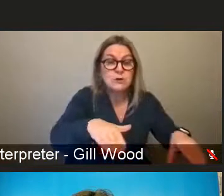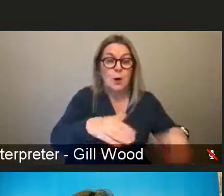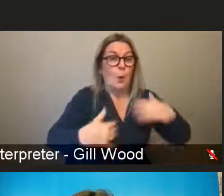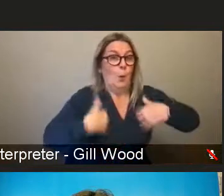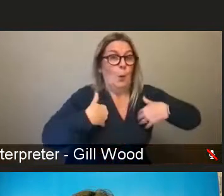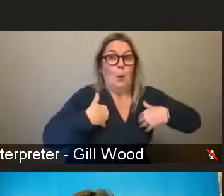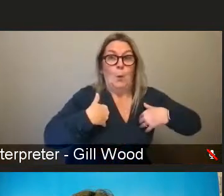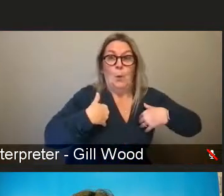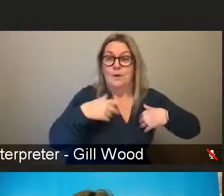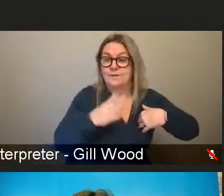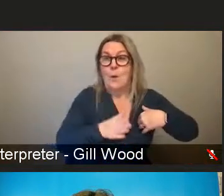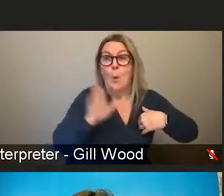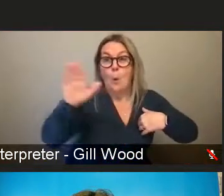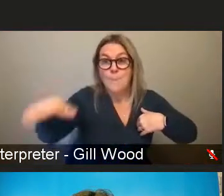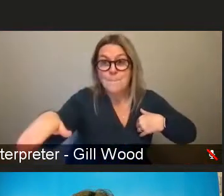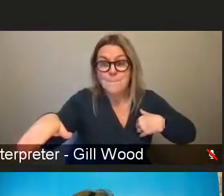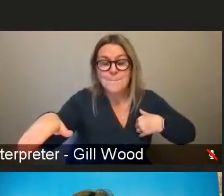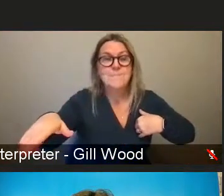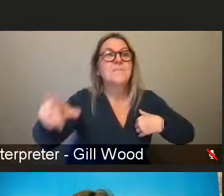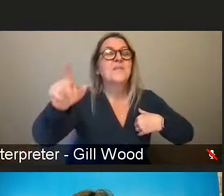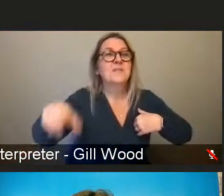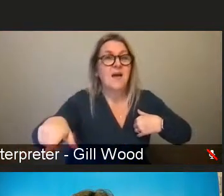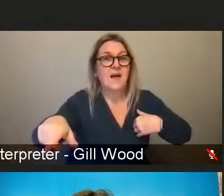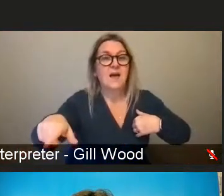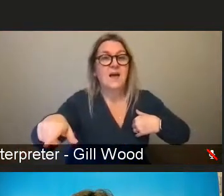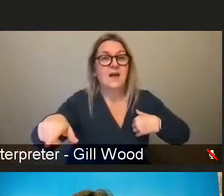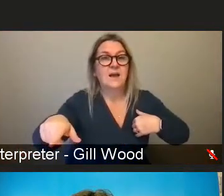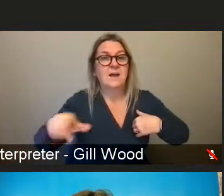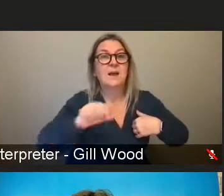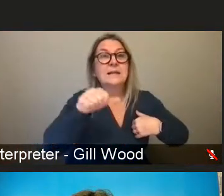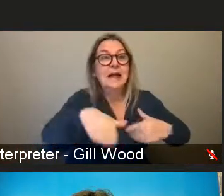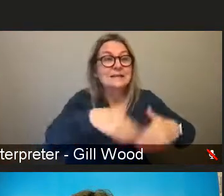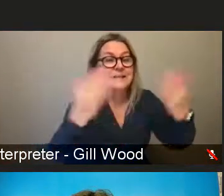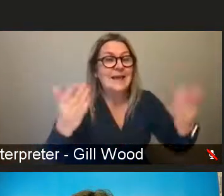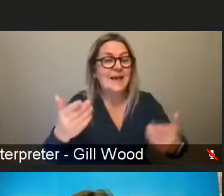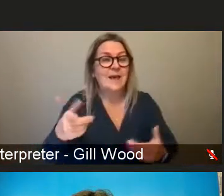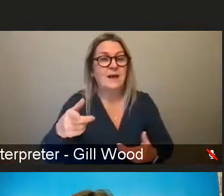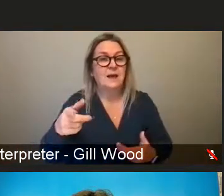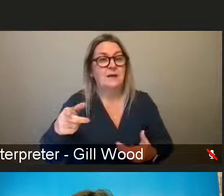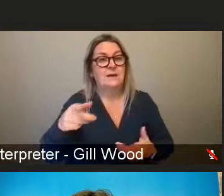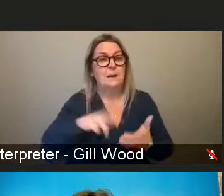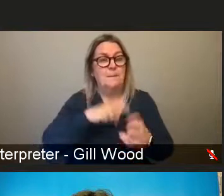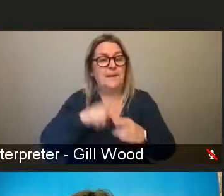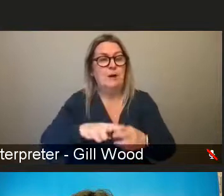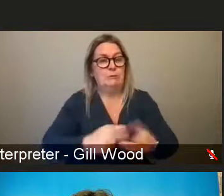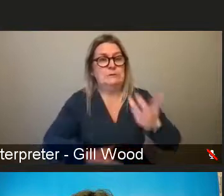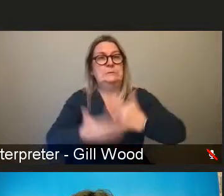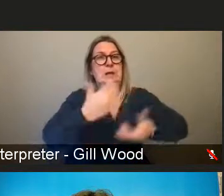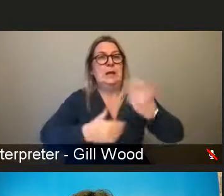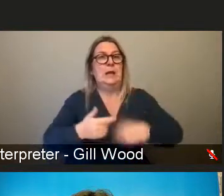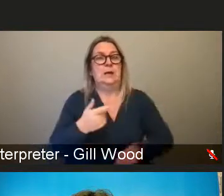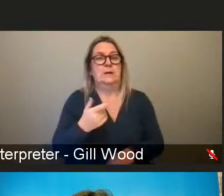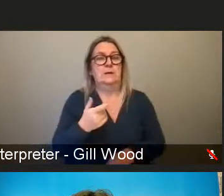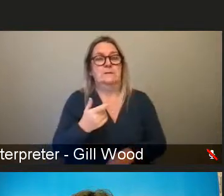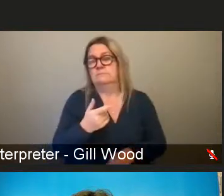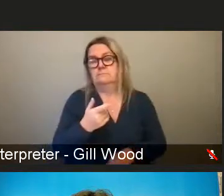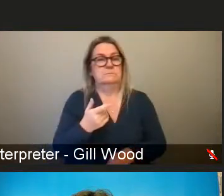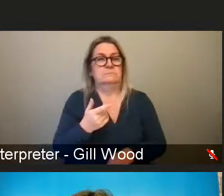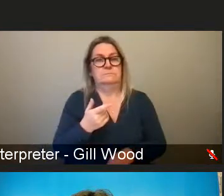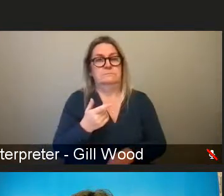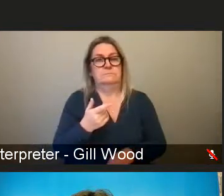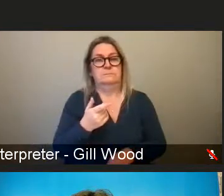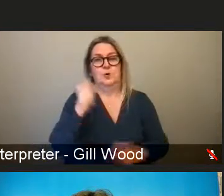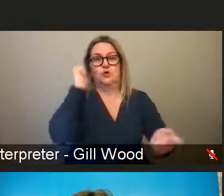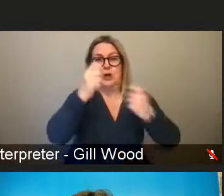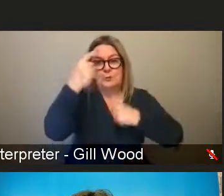in another day, and it has been floored because the parent does not know enough about the issues that they are now knowing more about. Their reaction